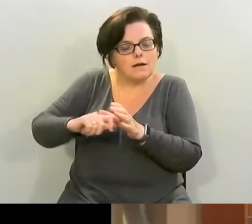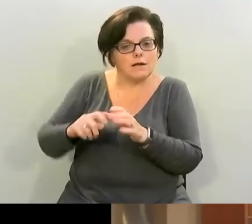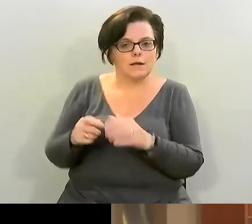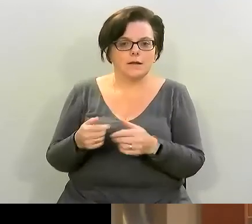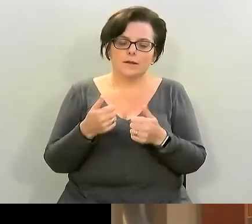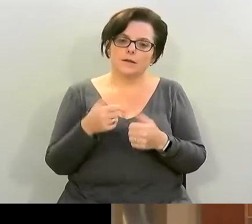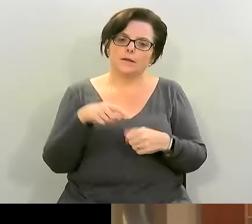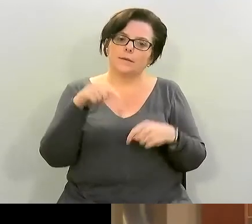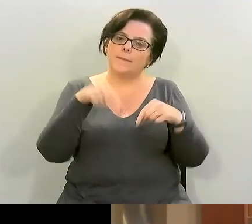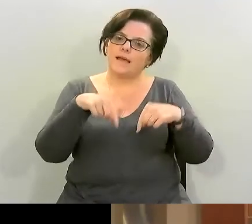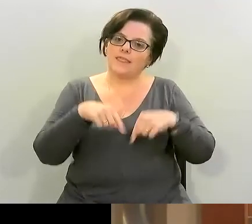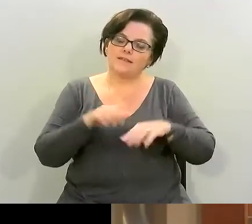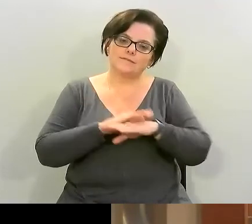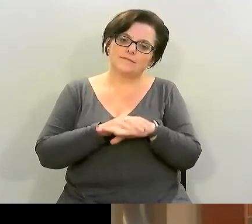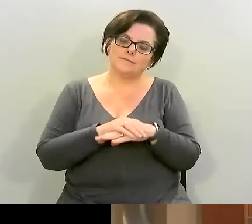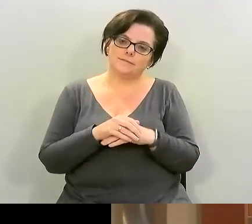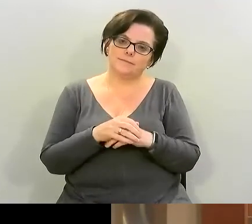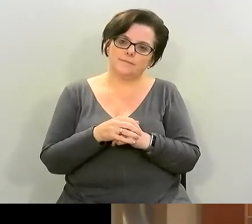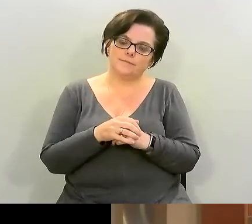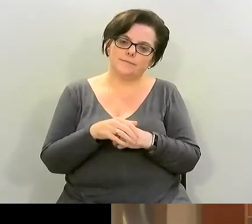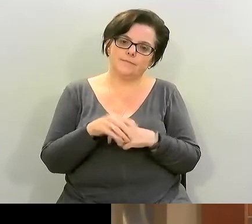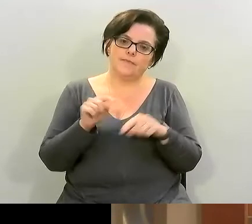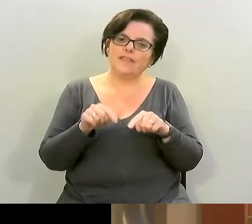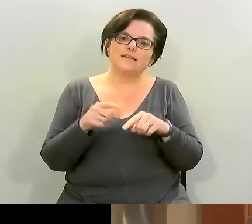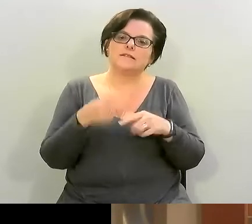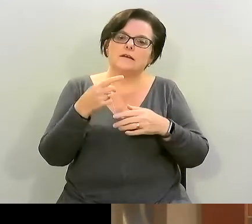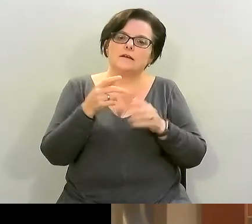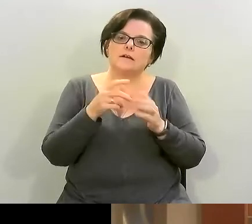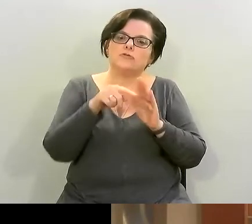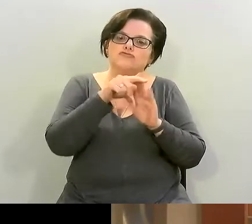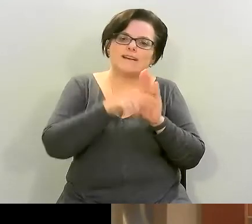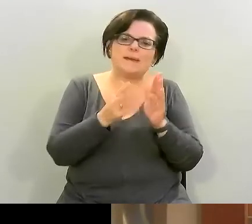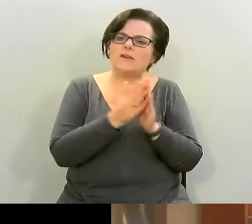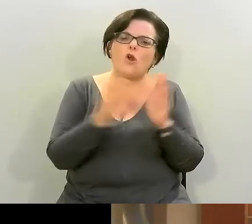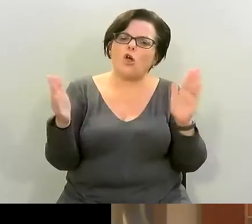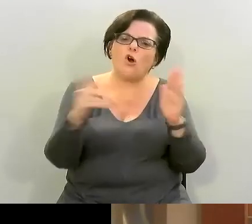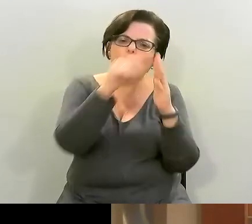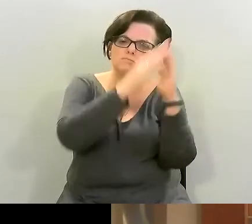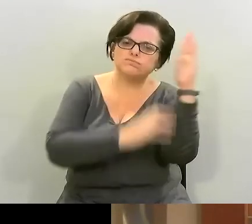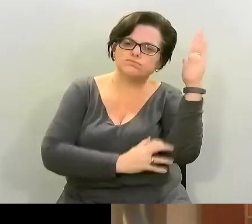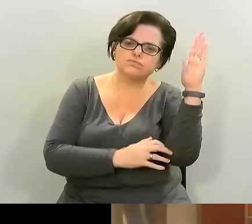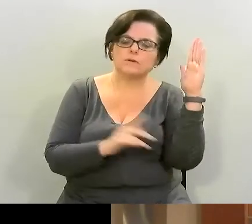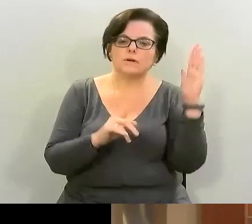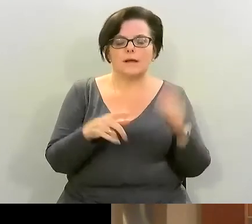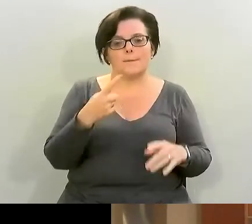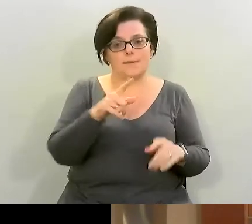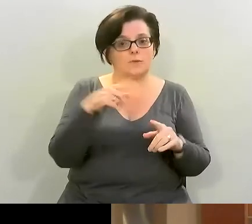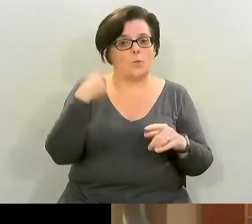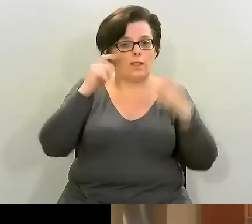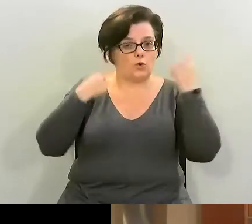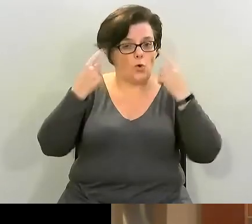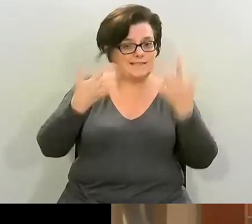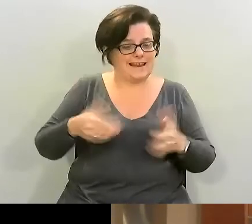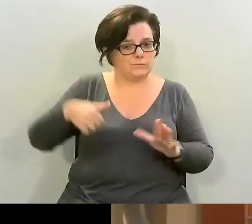is not a quick this is not a a long recipe and i'm just going to make a big noise blending this up